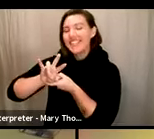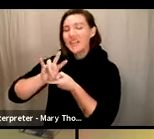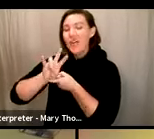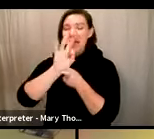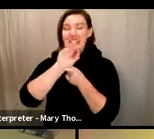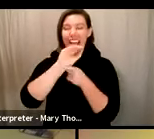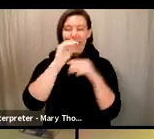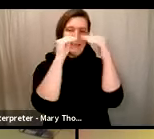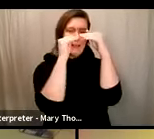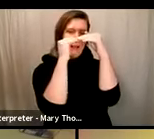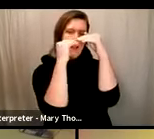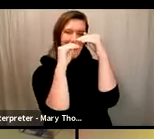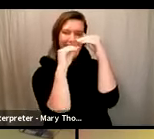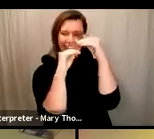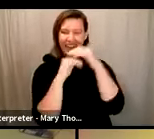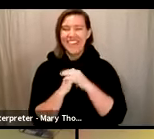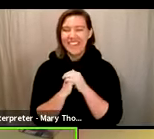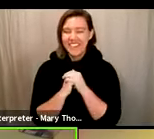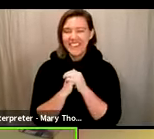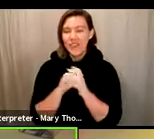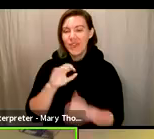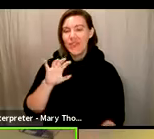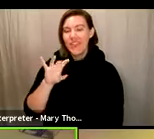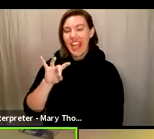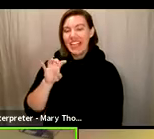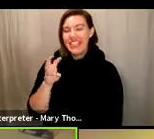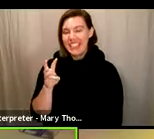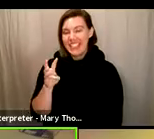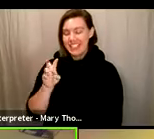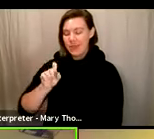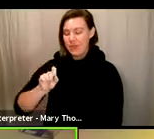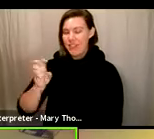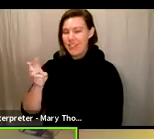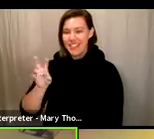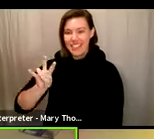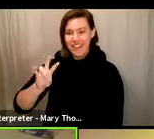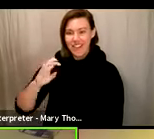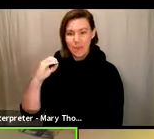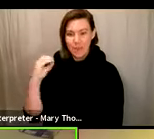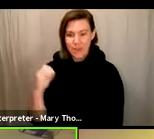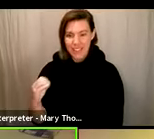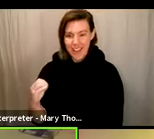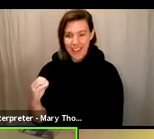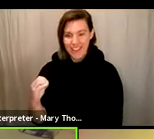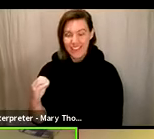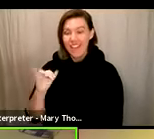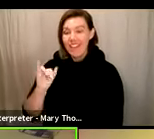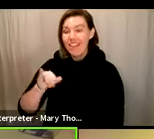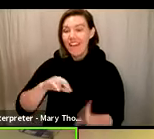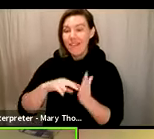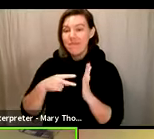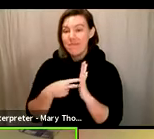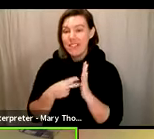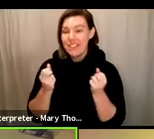Super exciting. So that 86.67 percent translates to